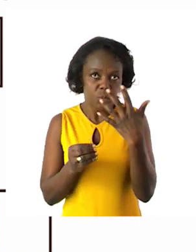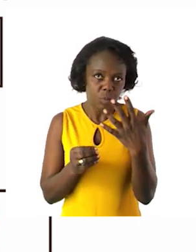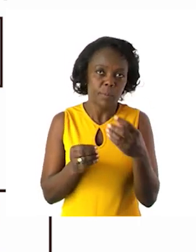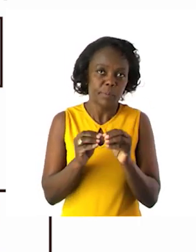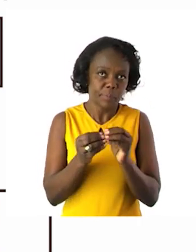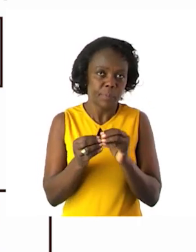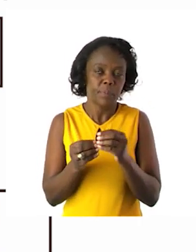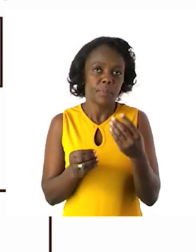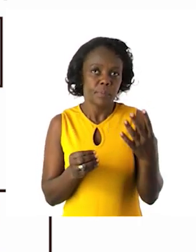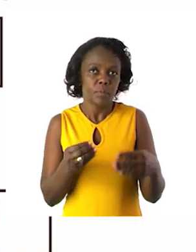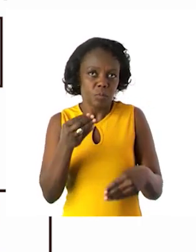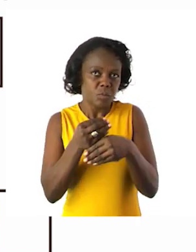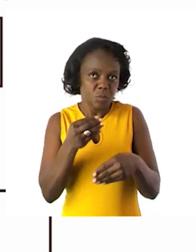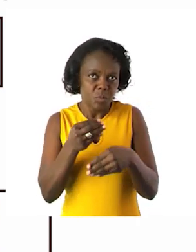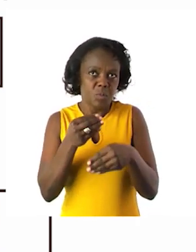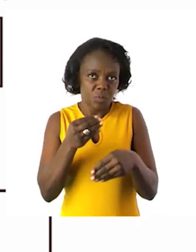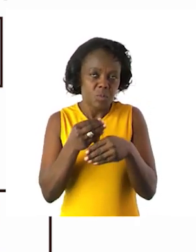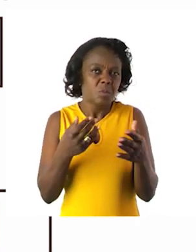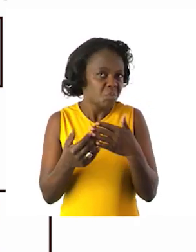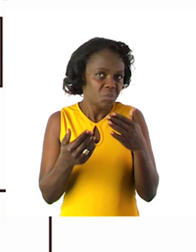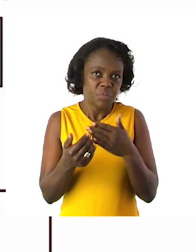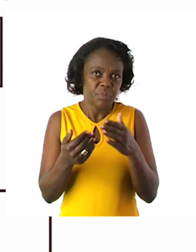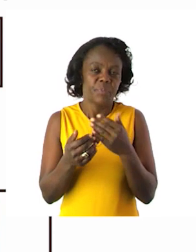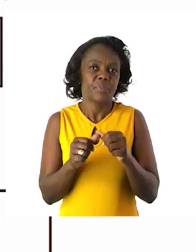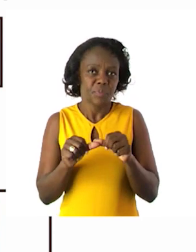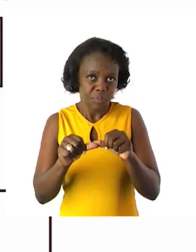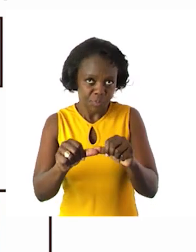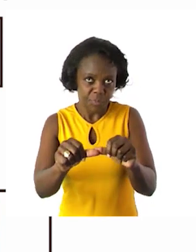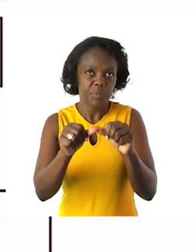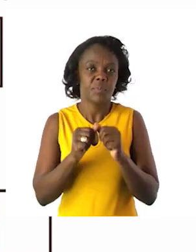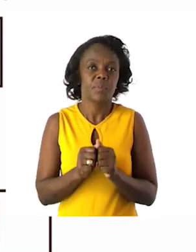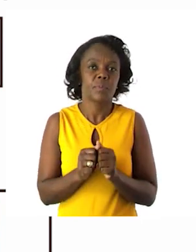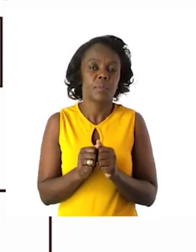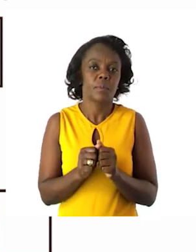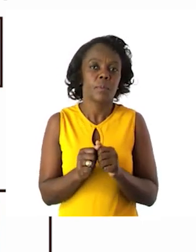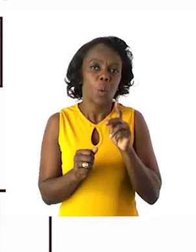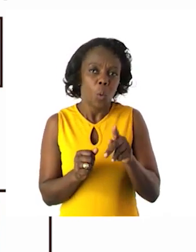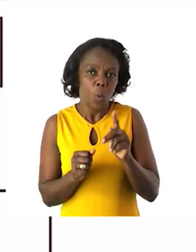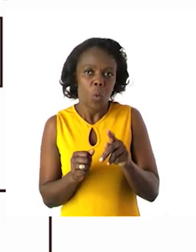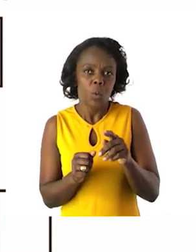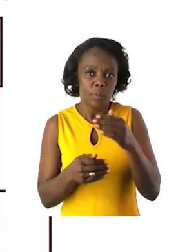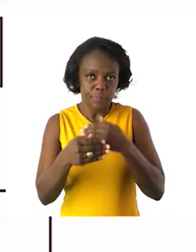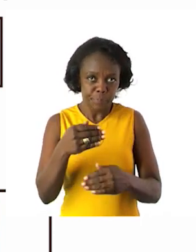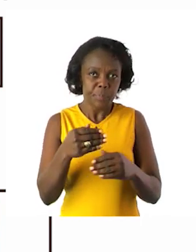also is very easy for you since we have learned that. And continue with counting in 10s as well. Up to